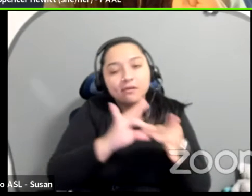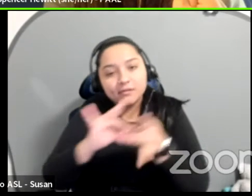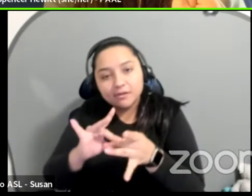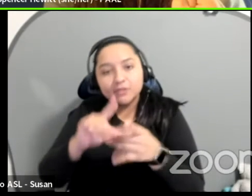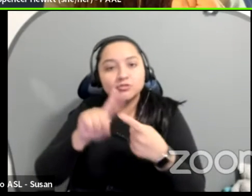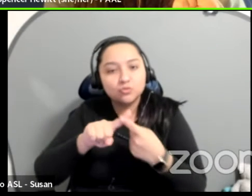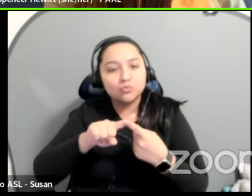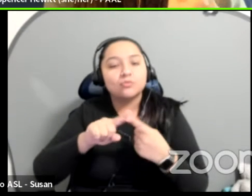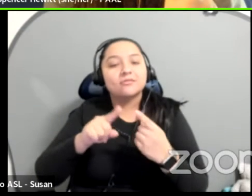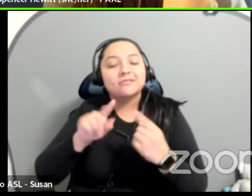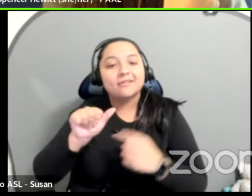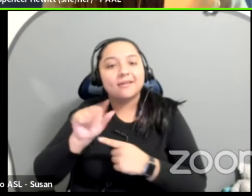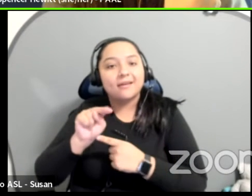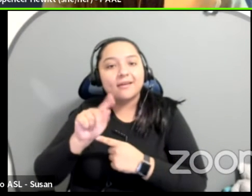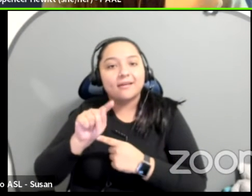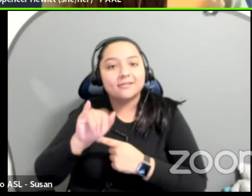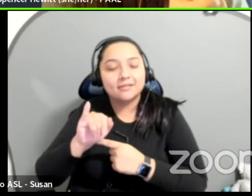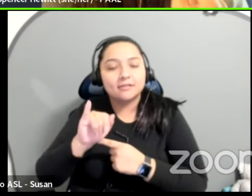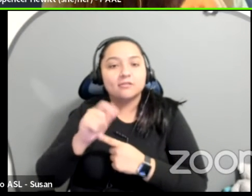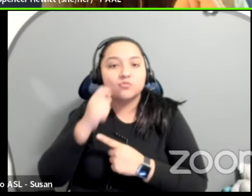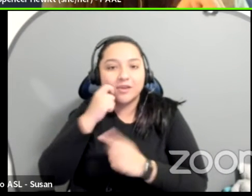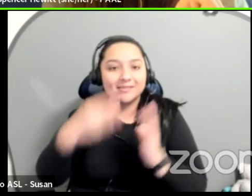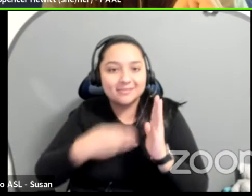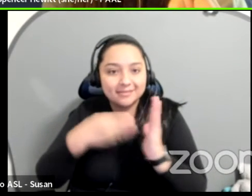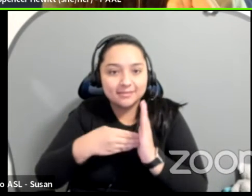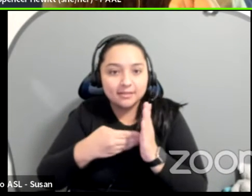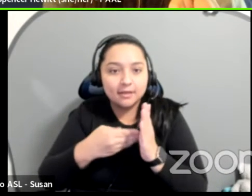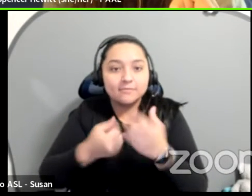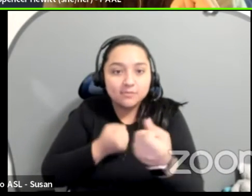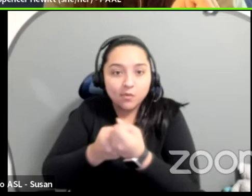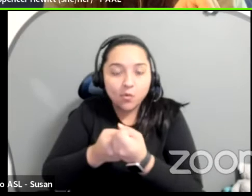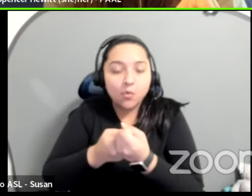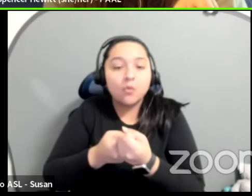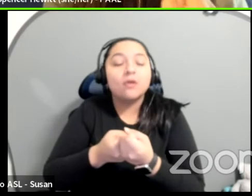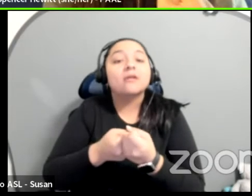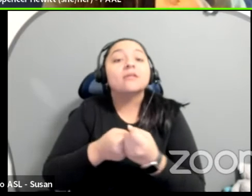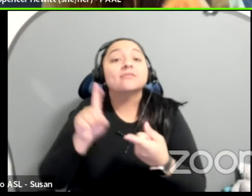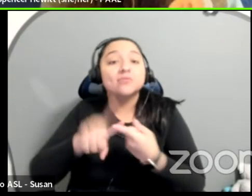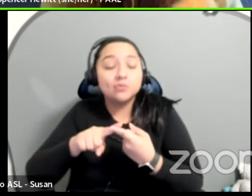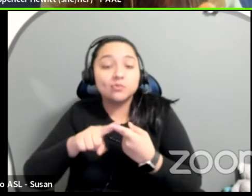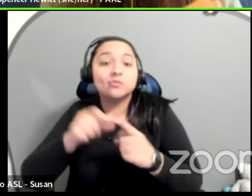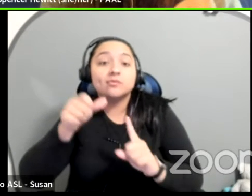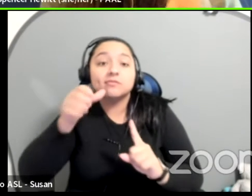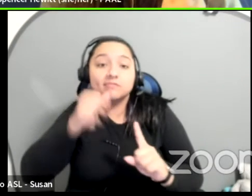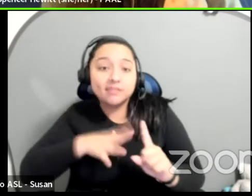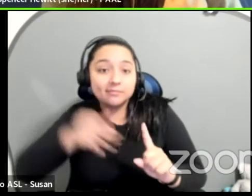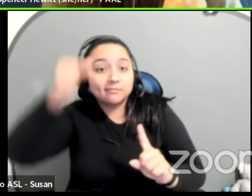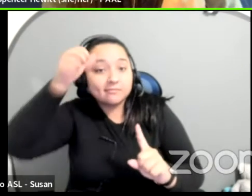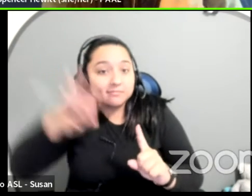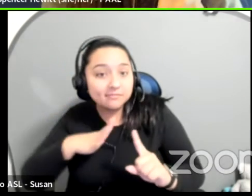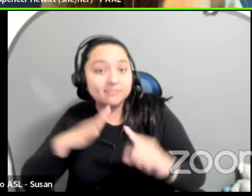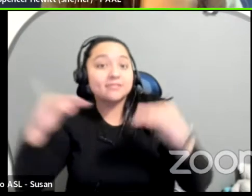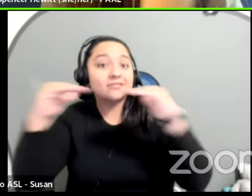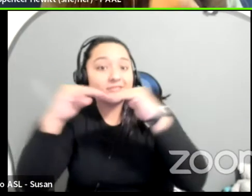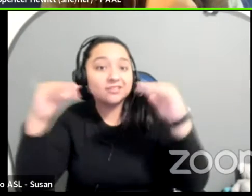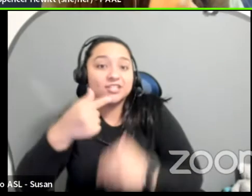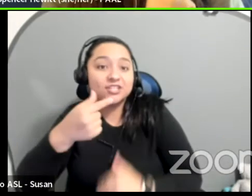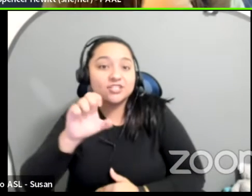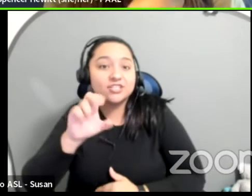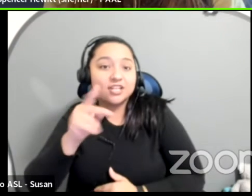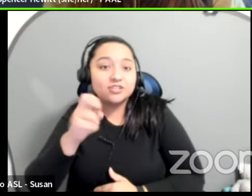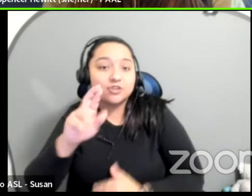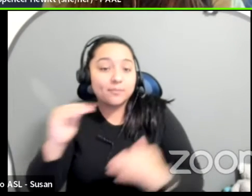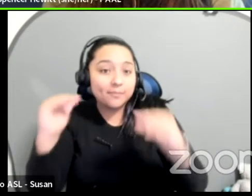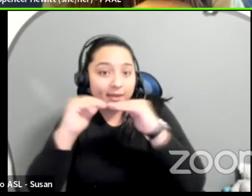to gender inclusion and parity in integral to disability support. And here's why, because I have had